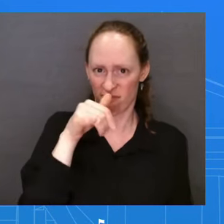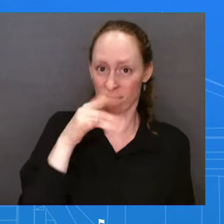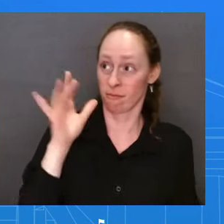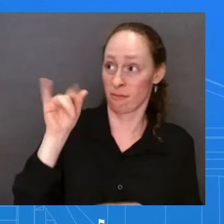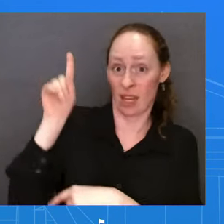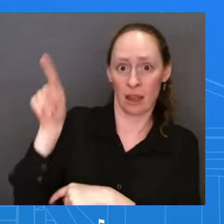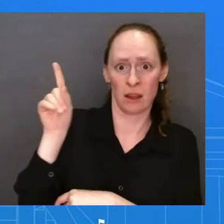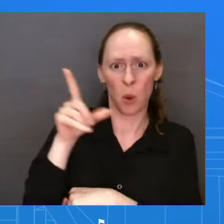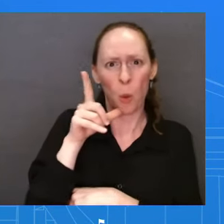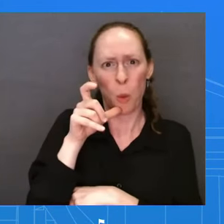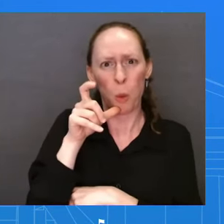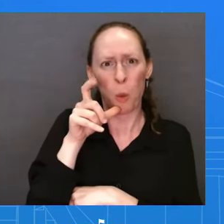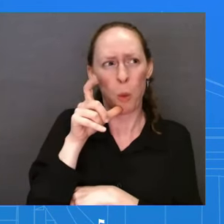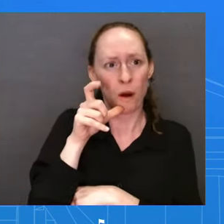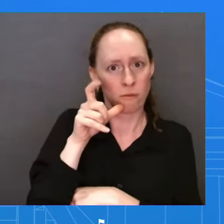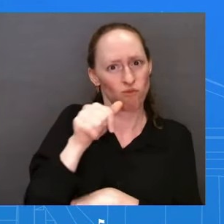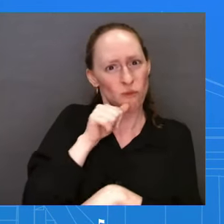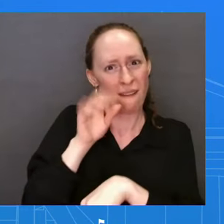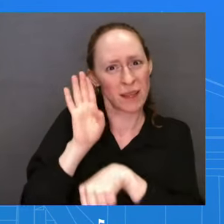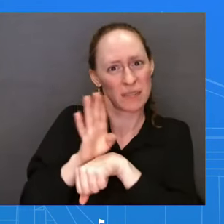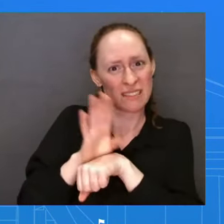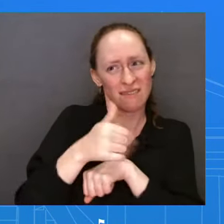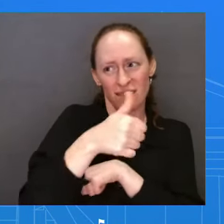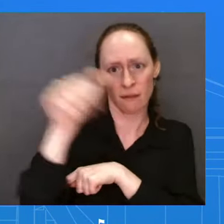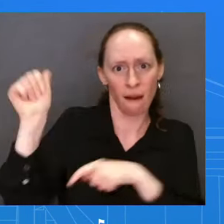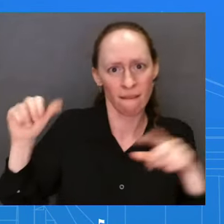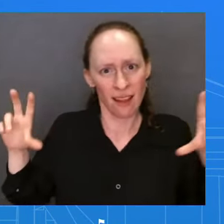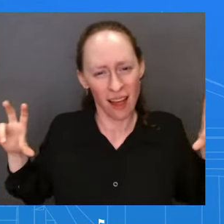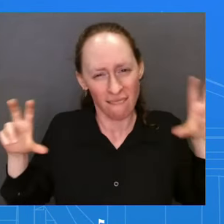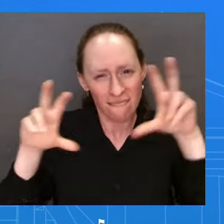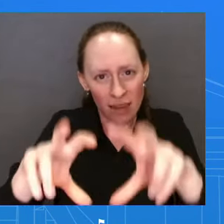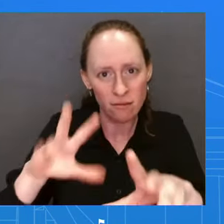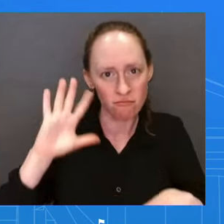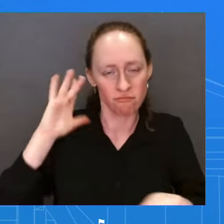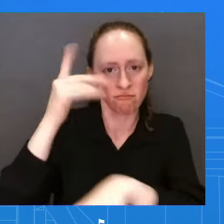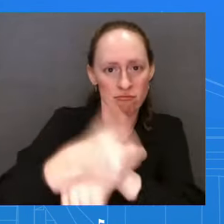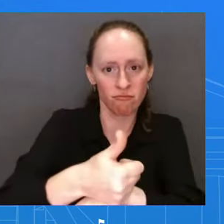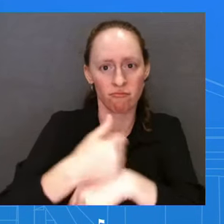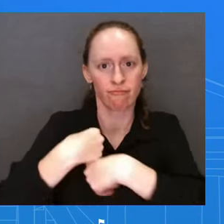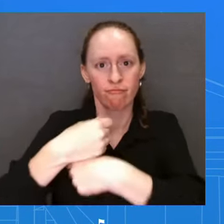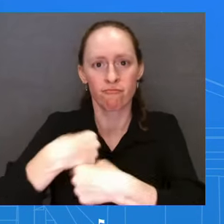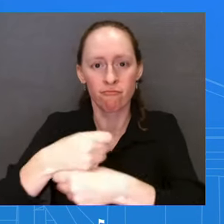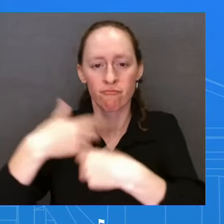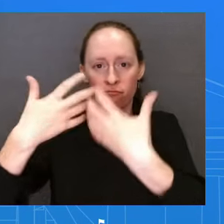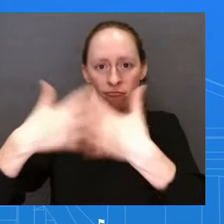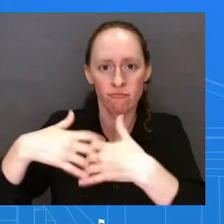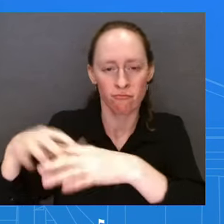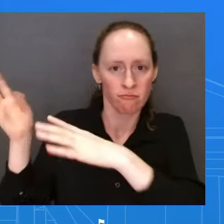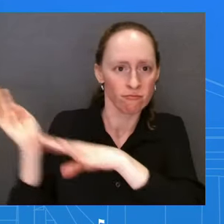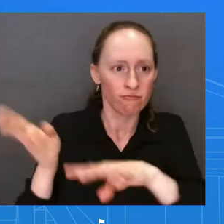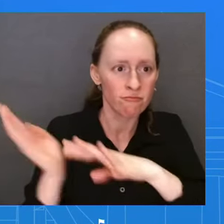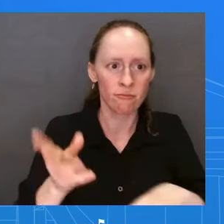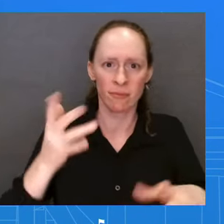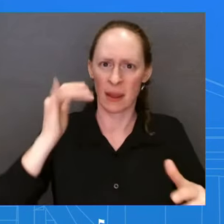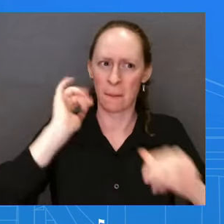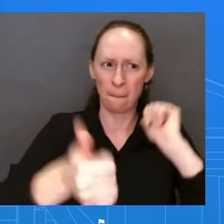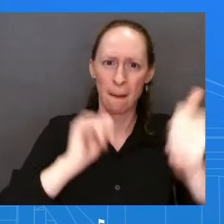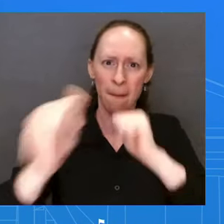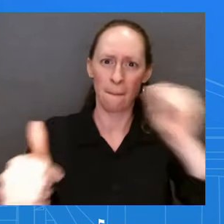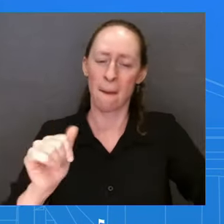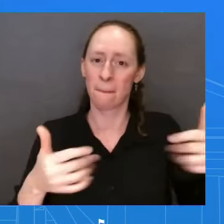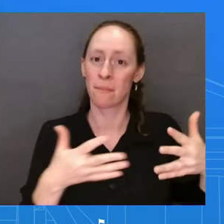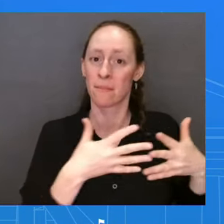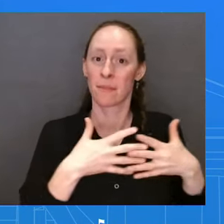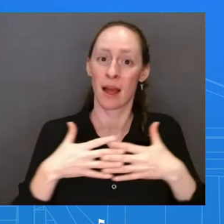since the President's investment agenda was enacted. And we're doing it in partnership with friends and allies around the world,